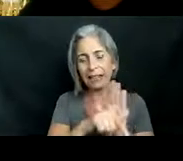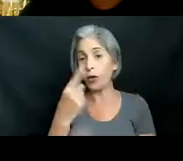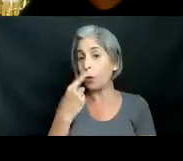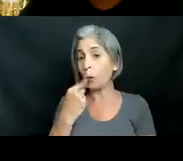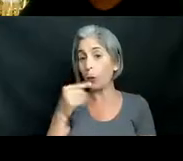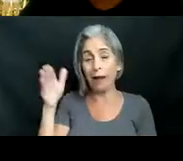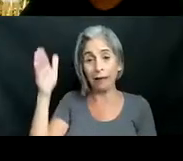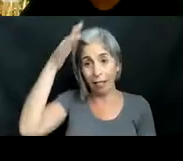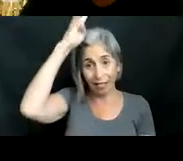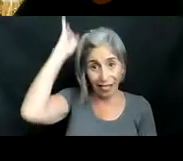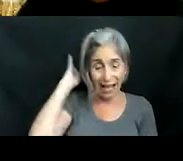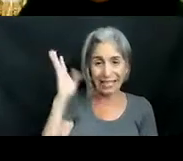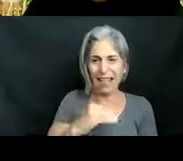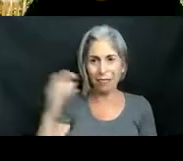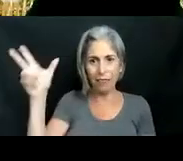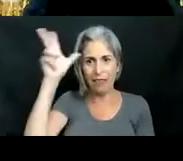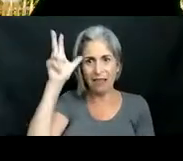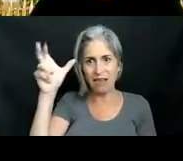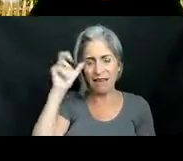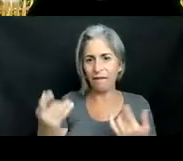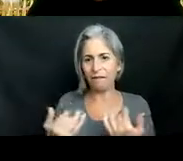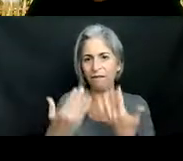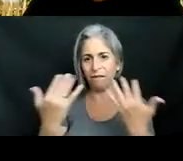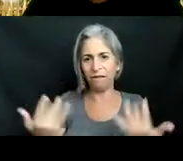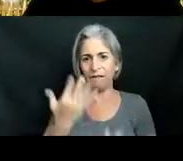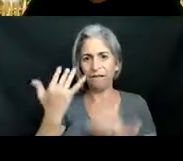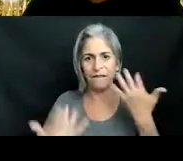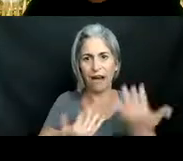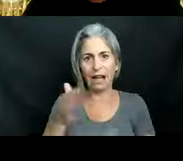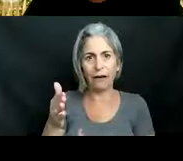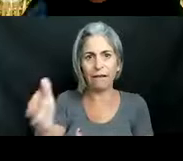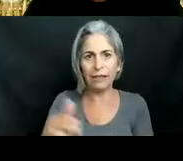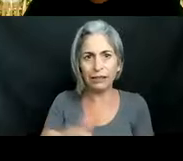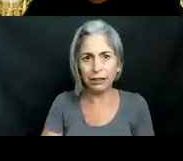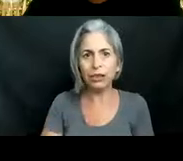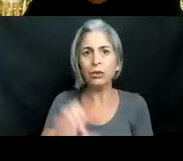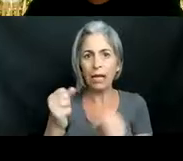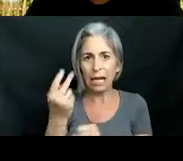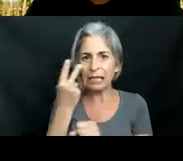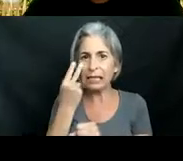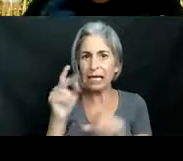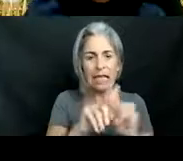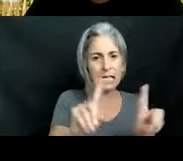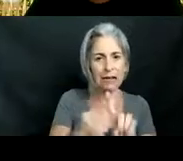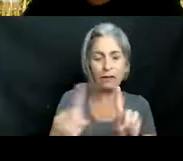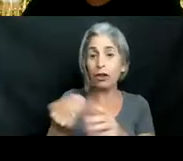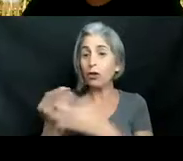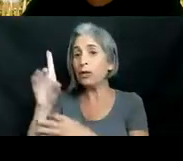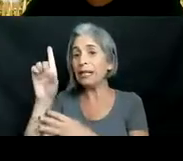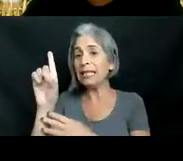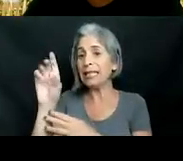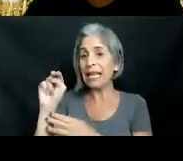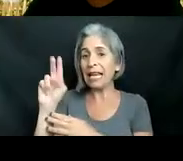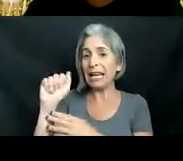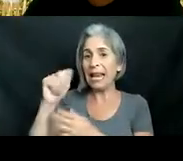and the devil firefish um you can differentiate the species through dna testing but they really do